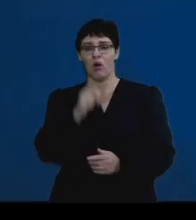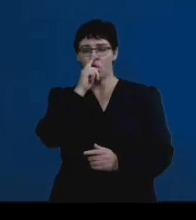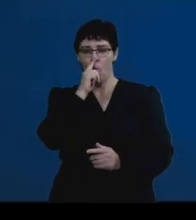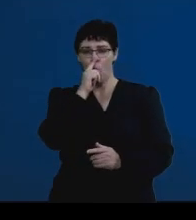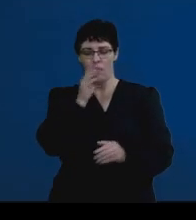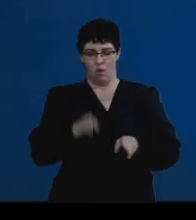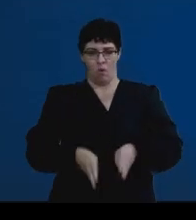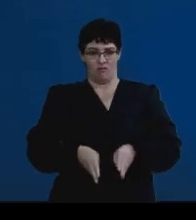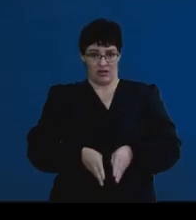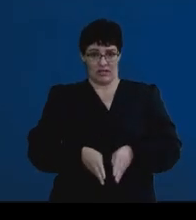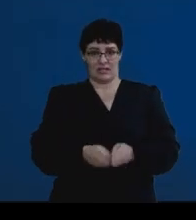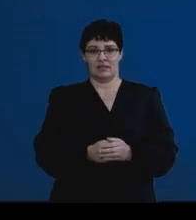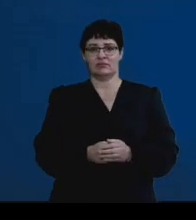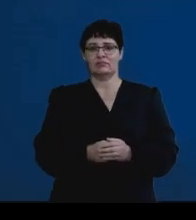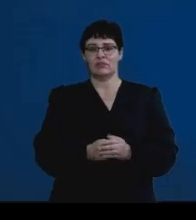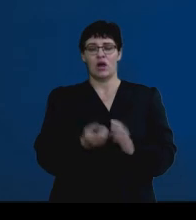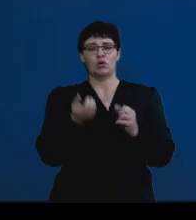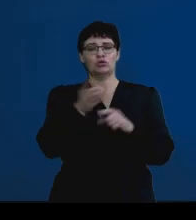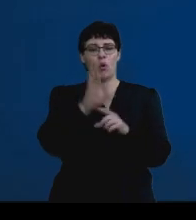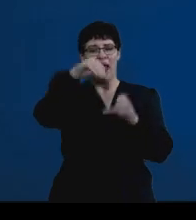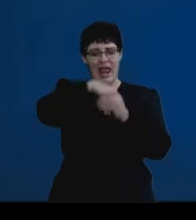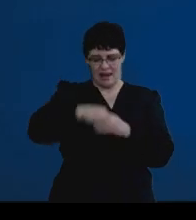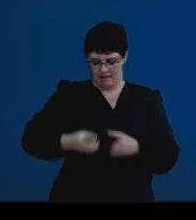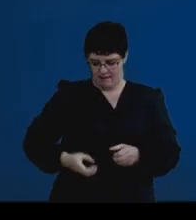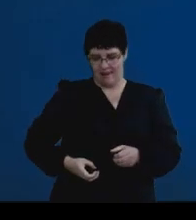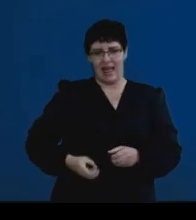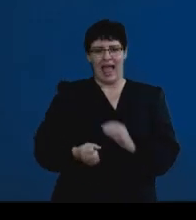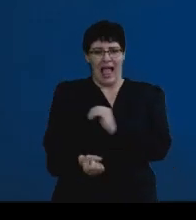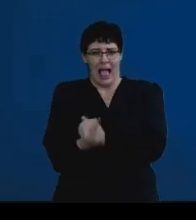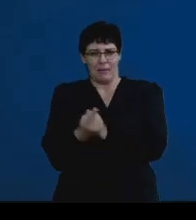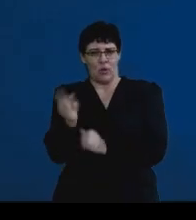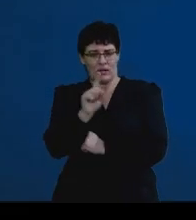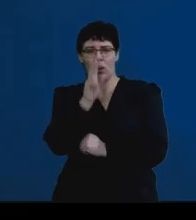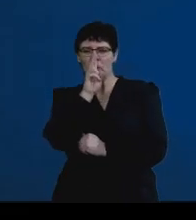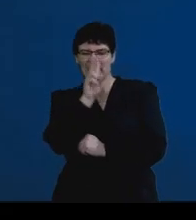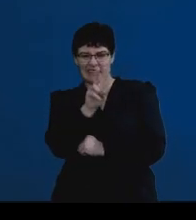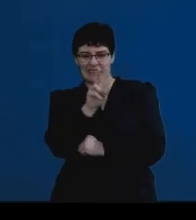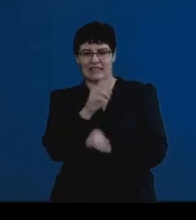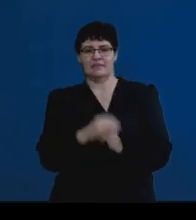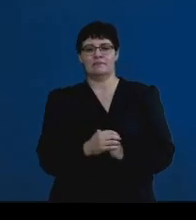and if I were to illustrate what happens in the ovary, you will see that